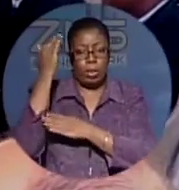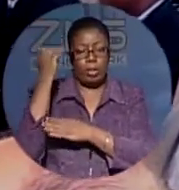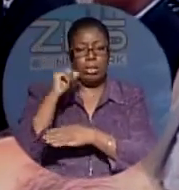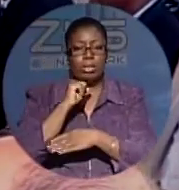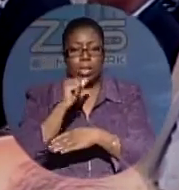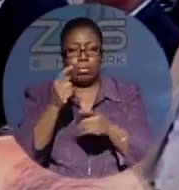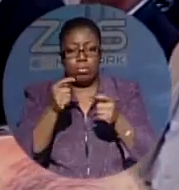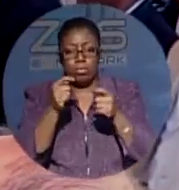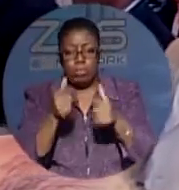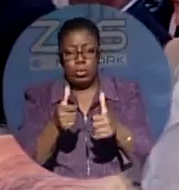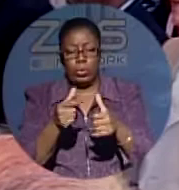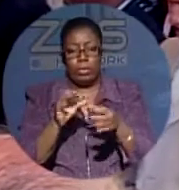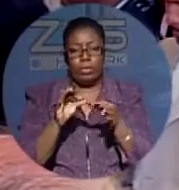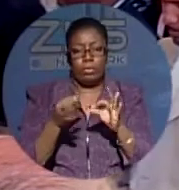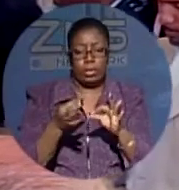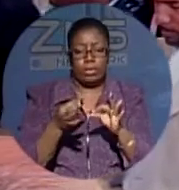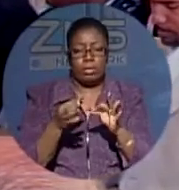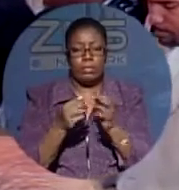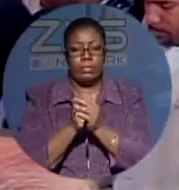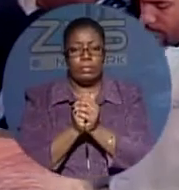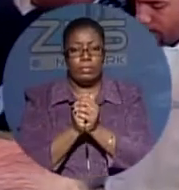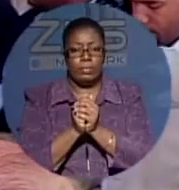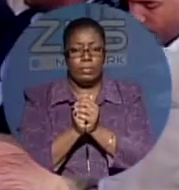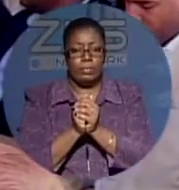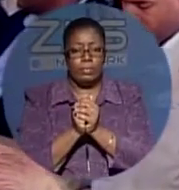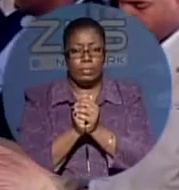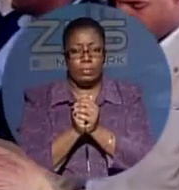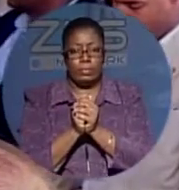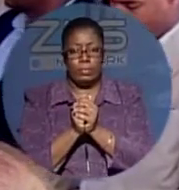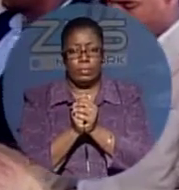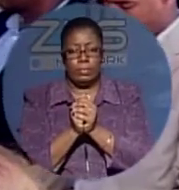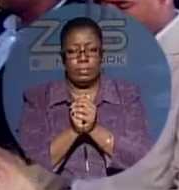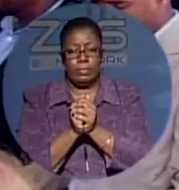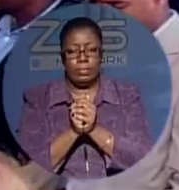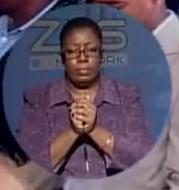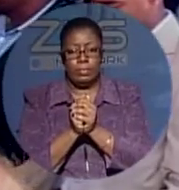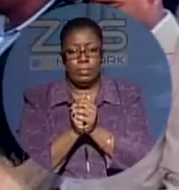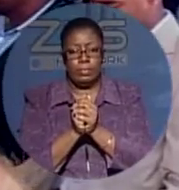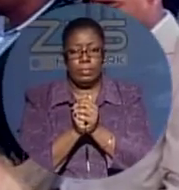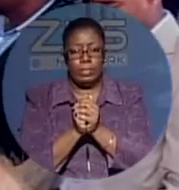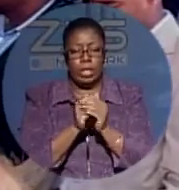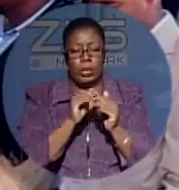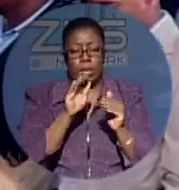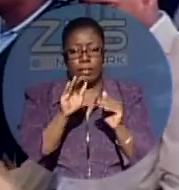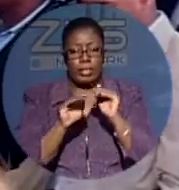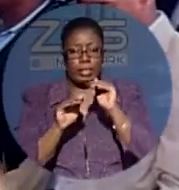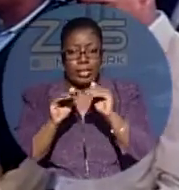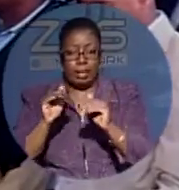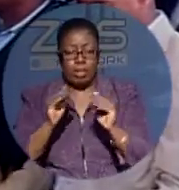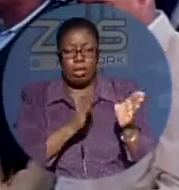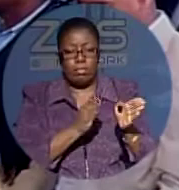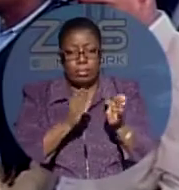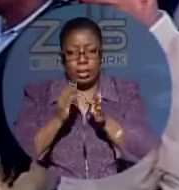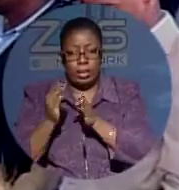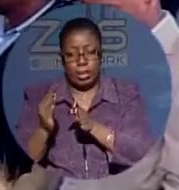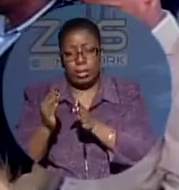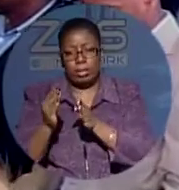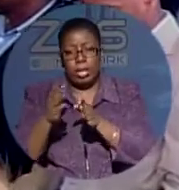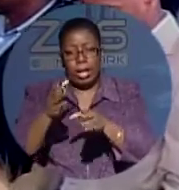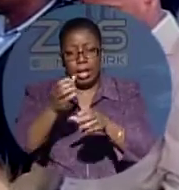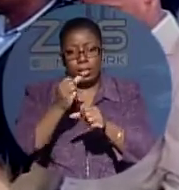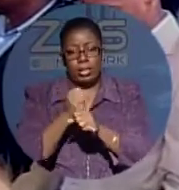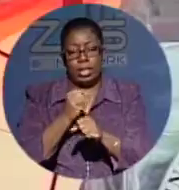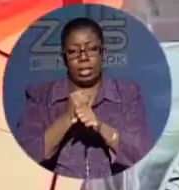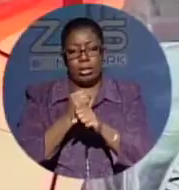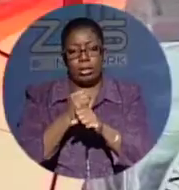not a quick fix, nor a one-off intervention. Steps are being taken to analyze the